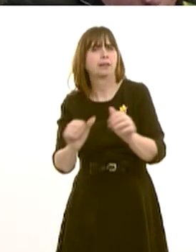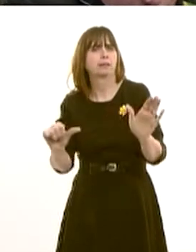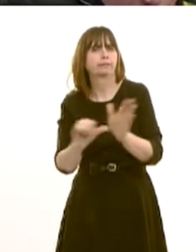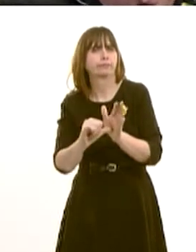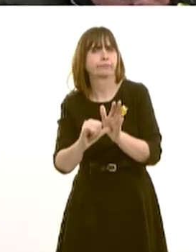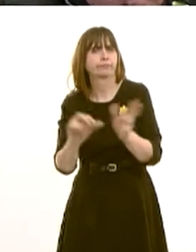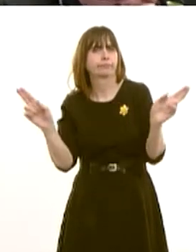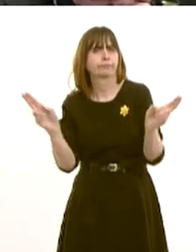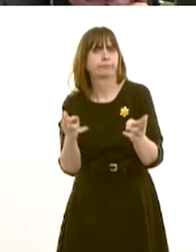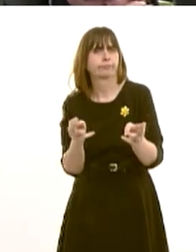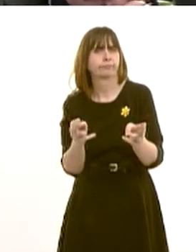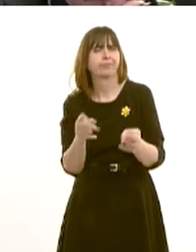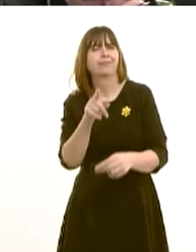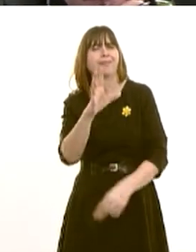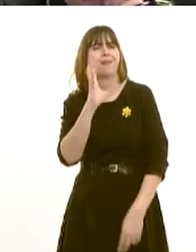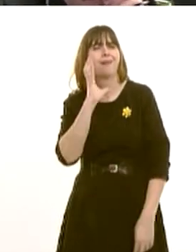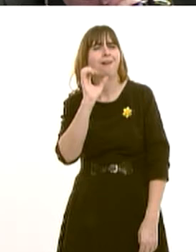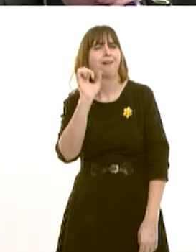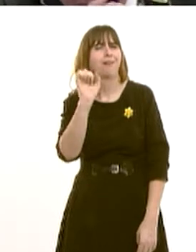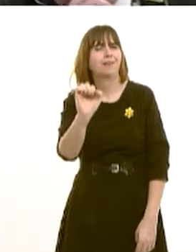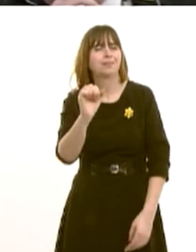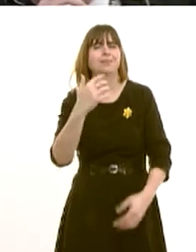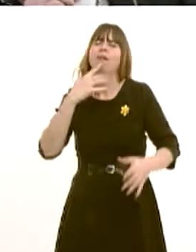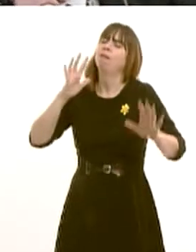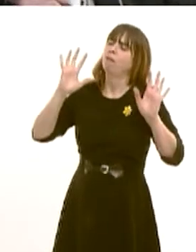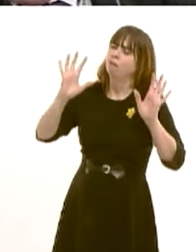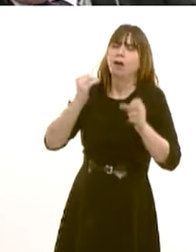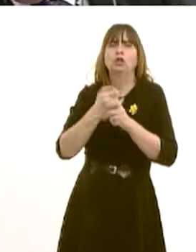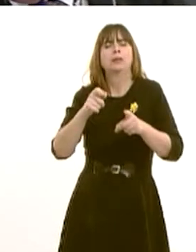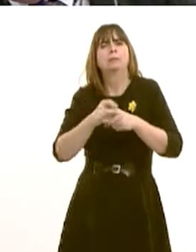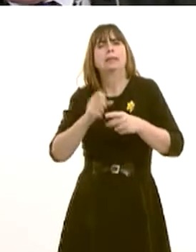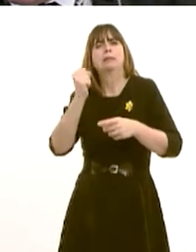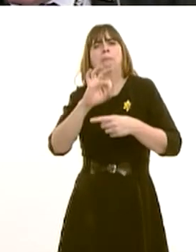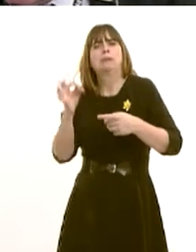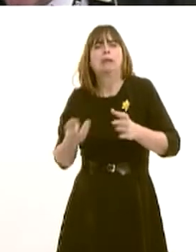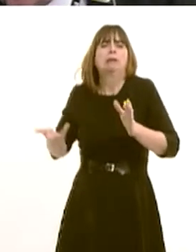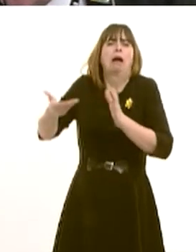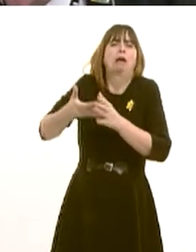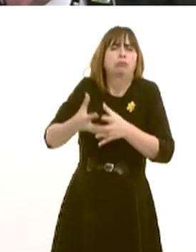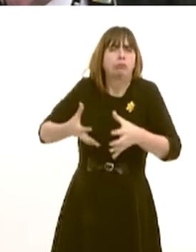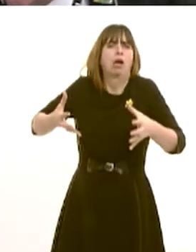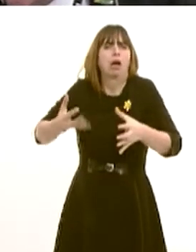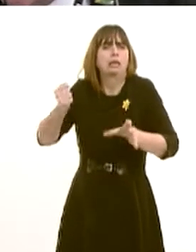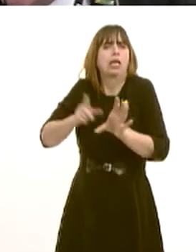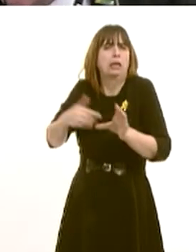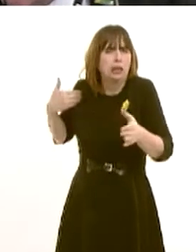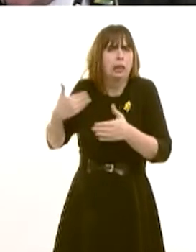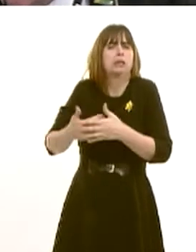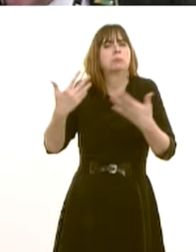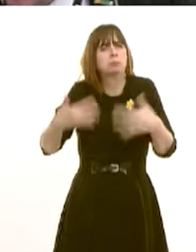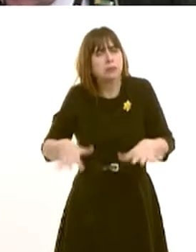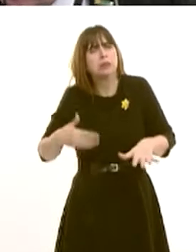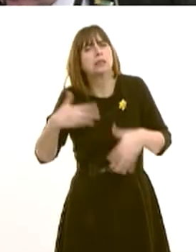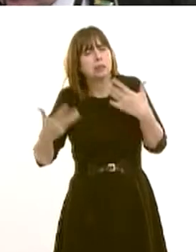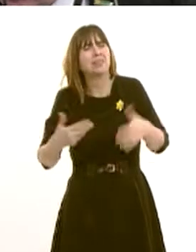Now, you're very fond of saying, first minister, that you've increased the number of GPs 10% over the past 10 years. Now,